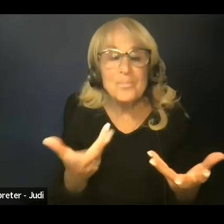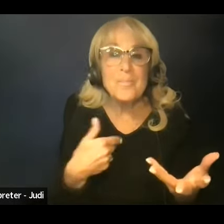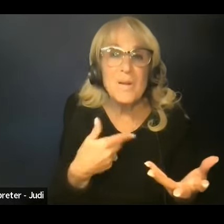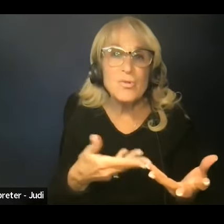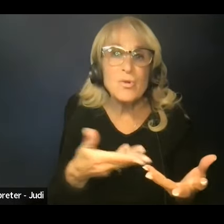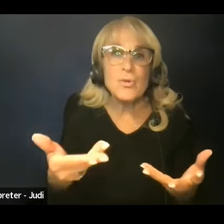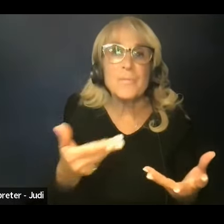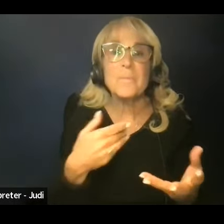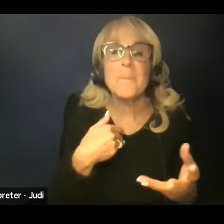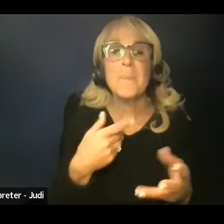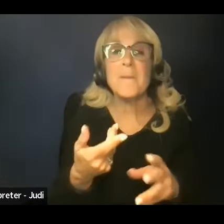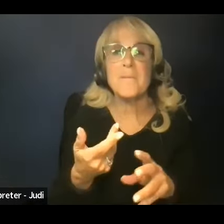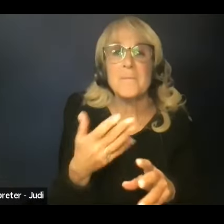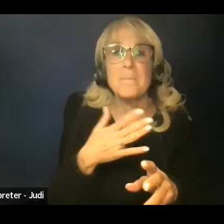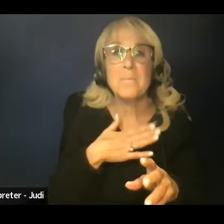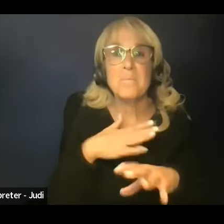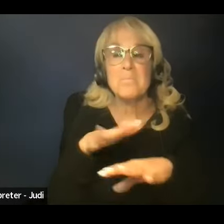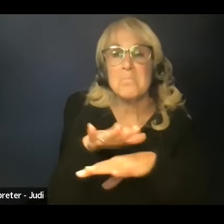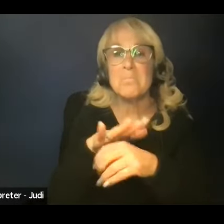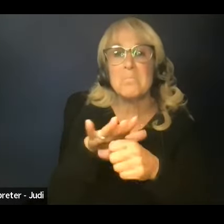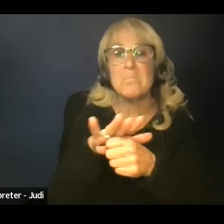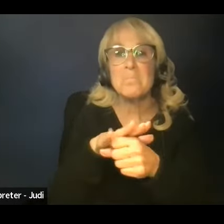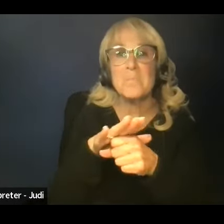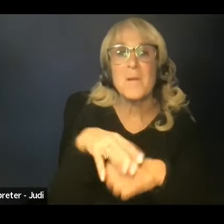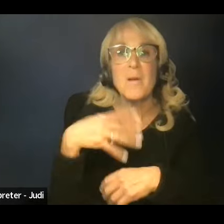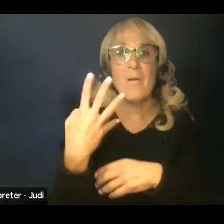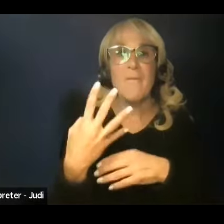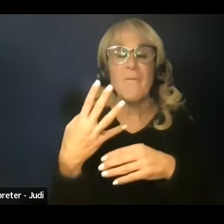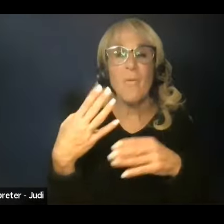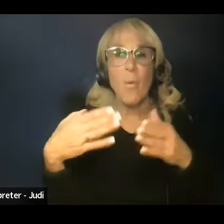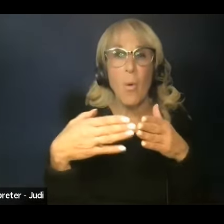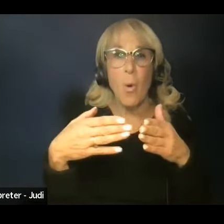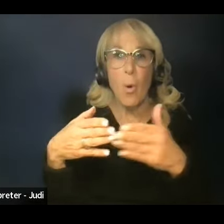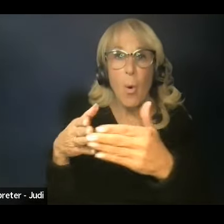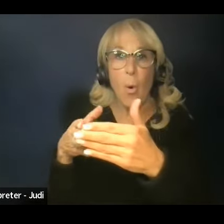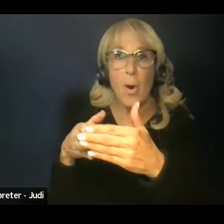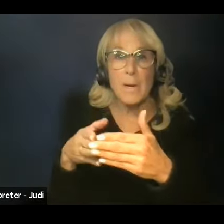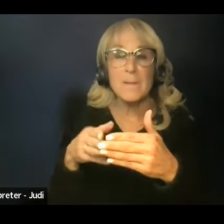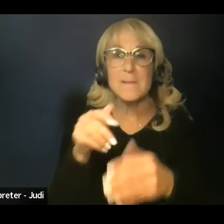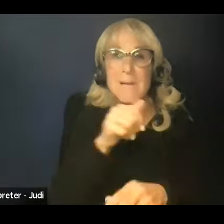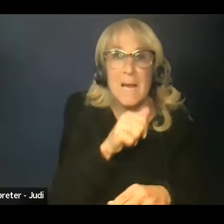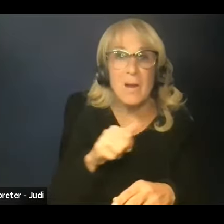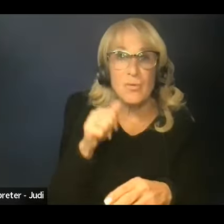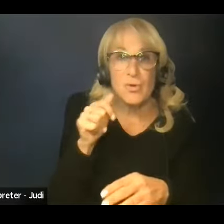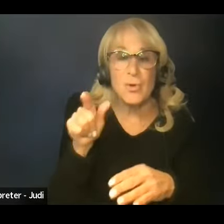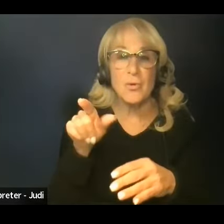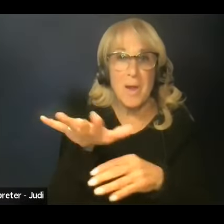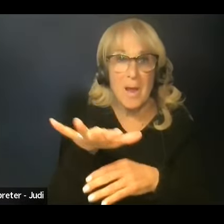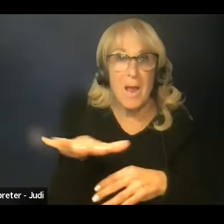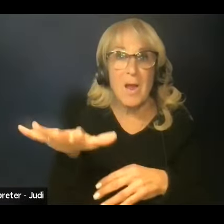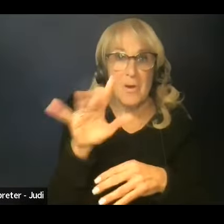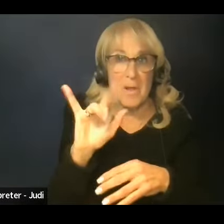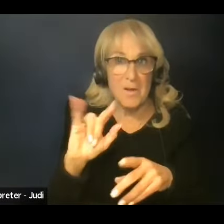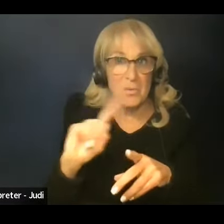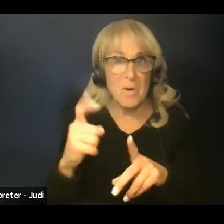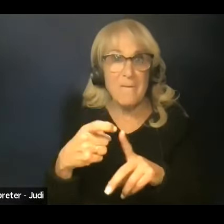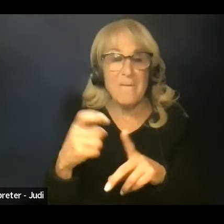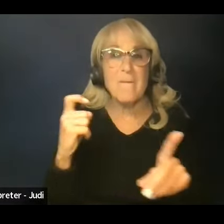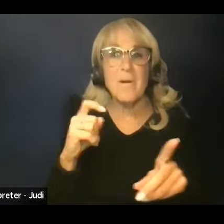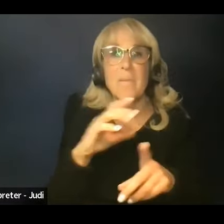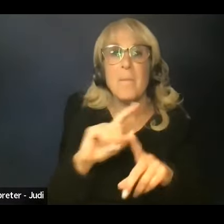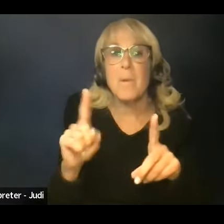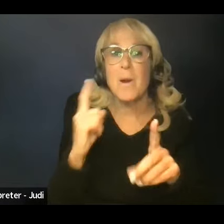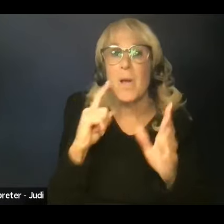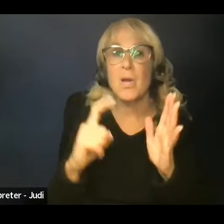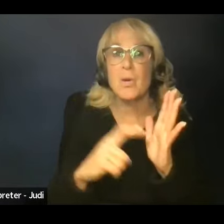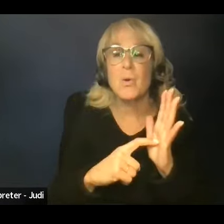come from the Navajo Nation, which is located in the Four Corners area in Arizona. But what I've noticed is that going to the listening session